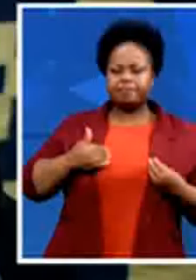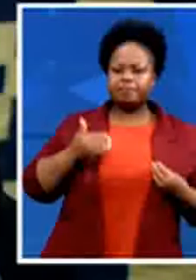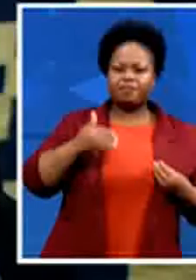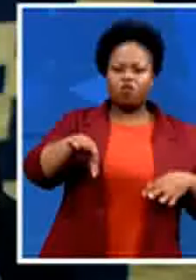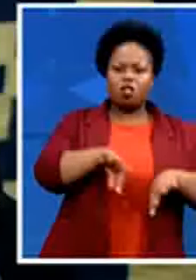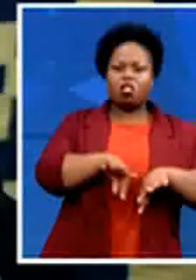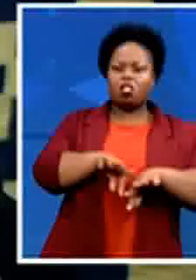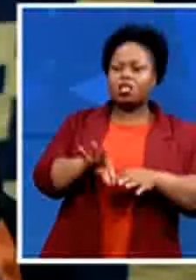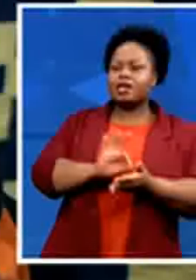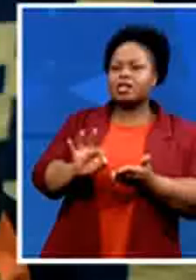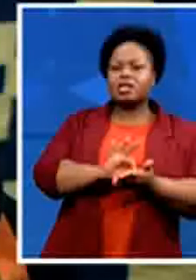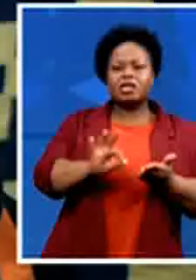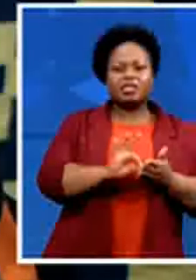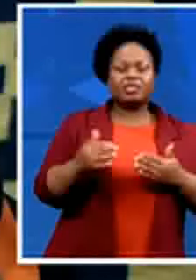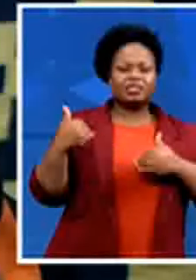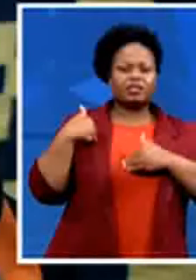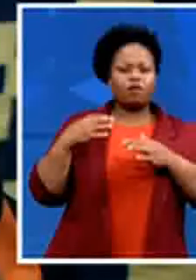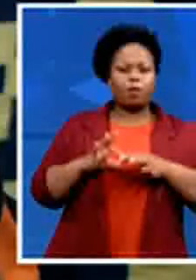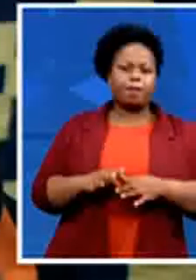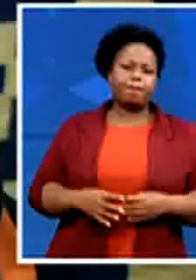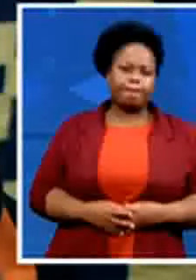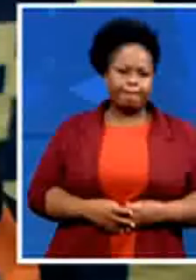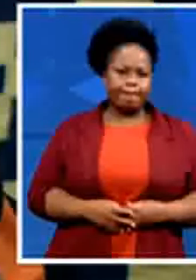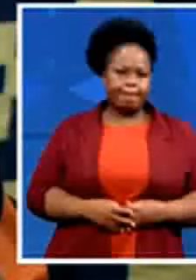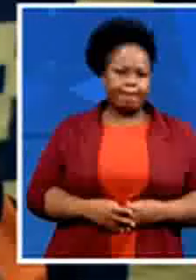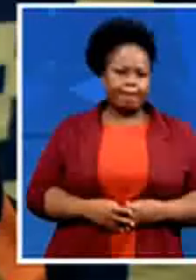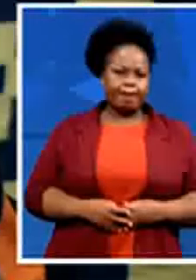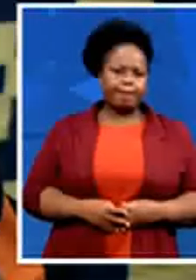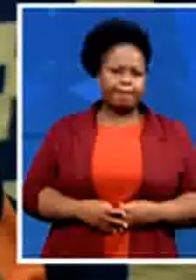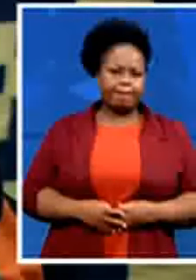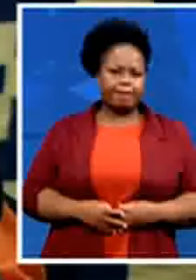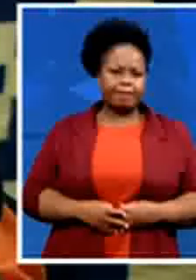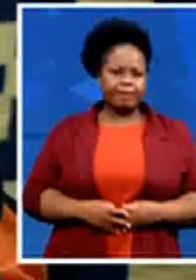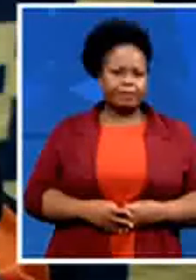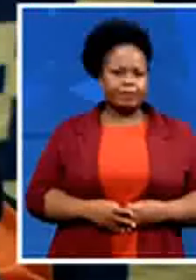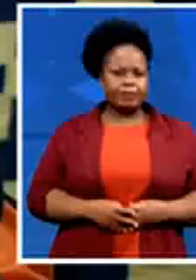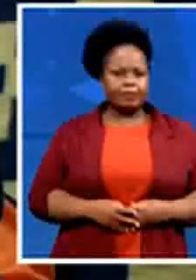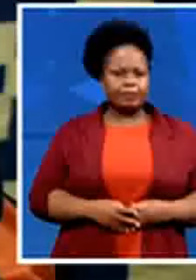and safe uh and parkways now